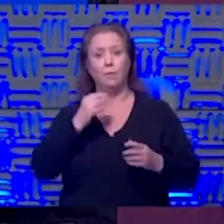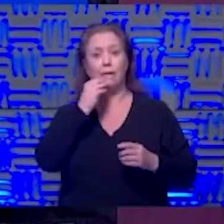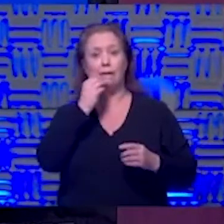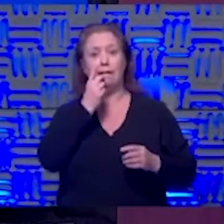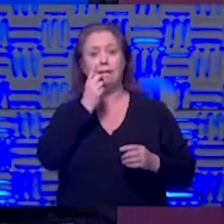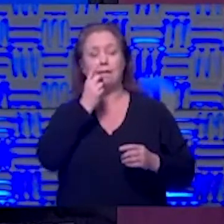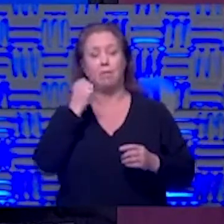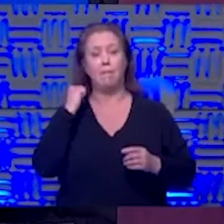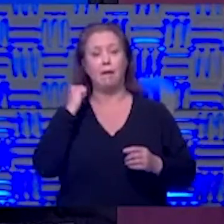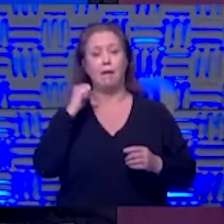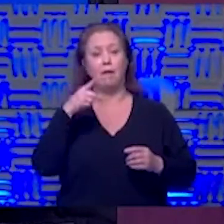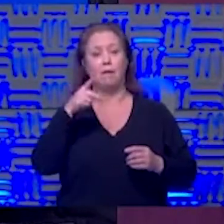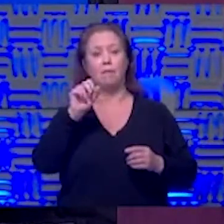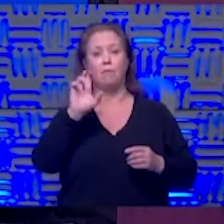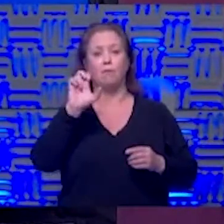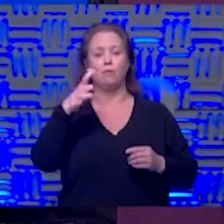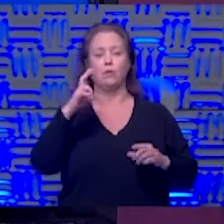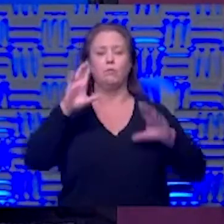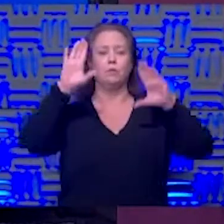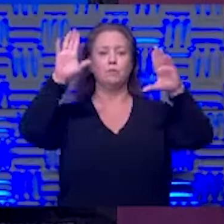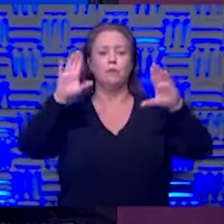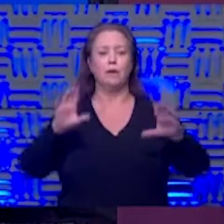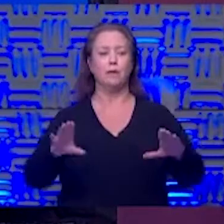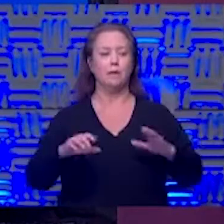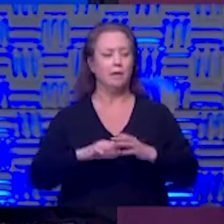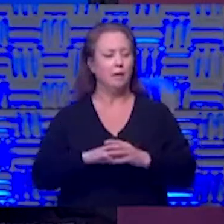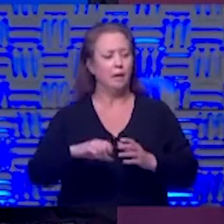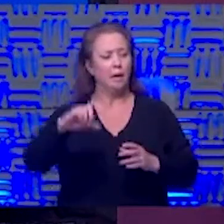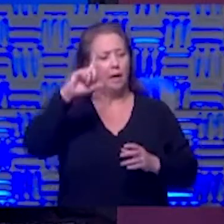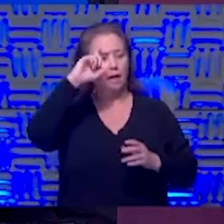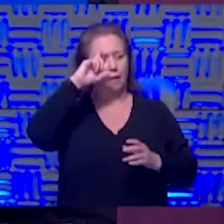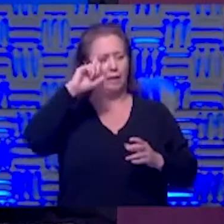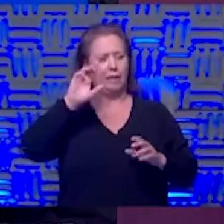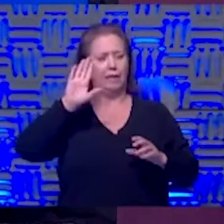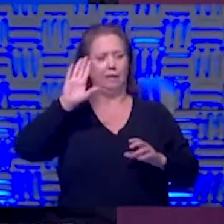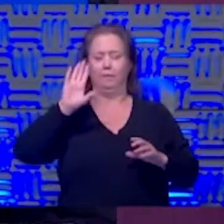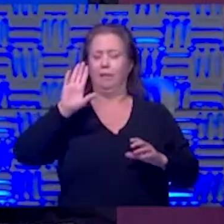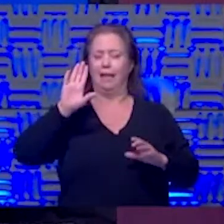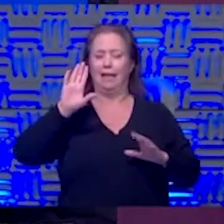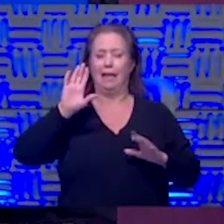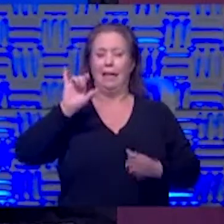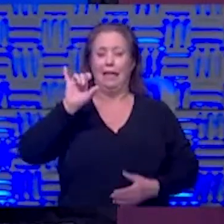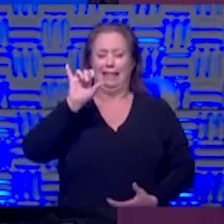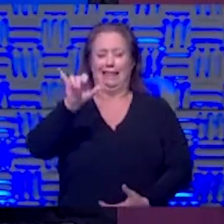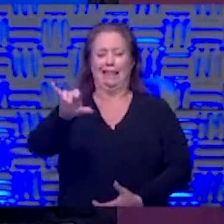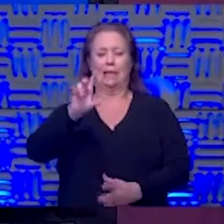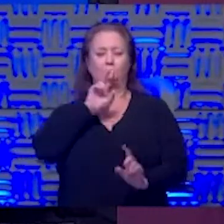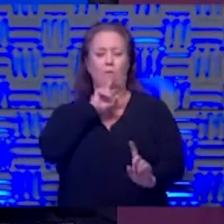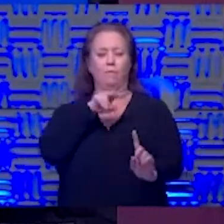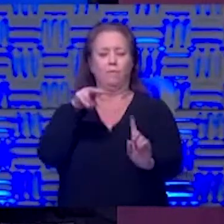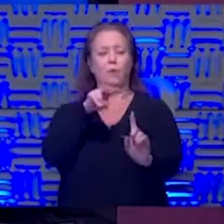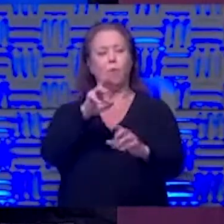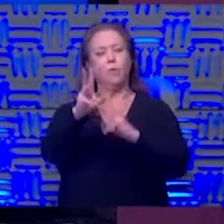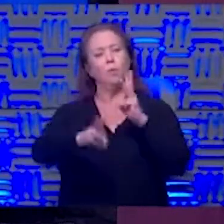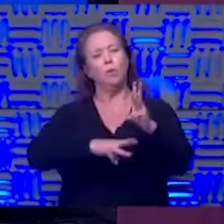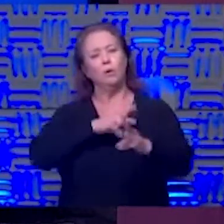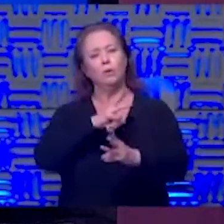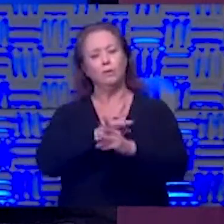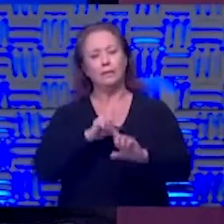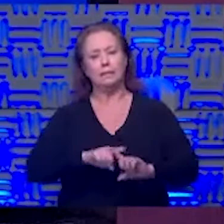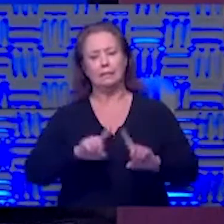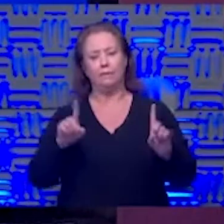together on the back porch it was great and uh i think you know that's that's how you look at this world right now it's different